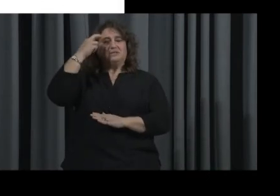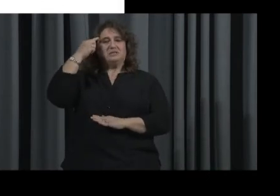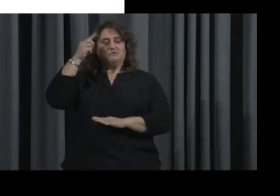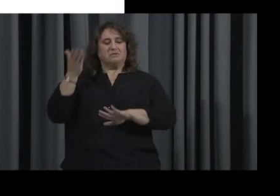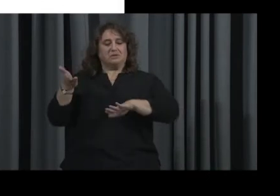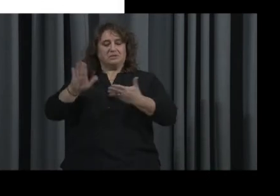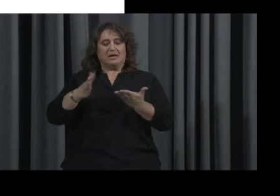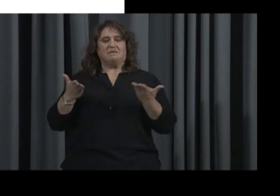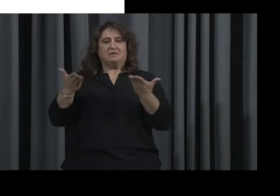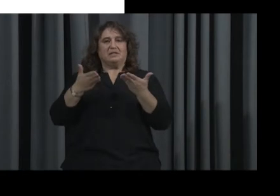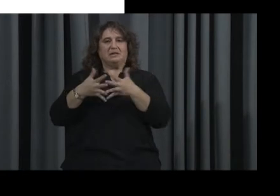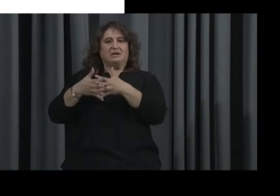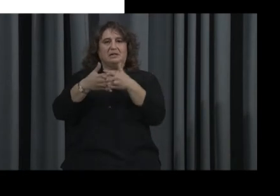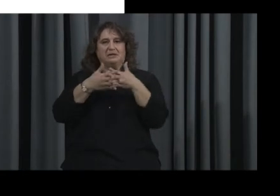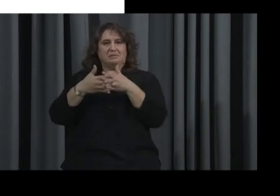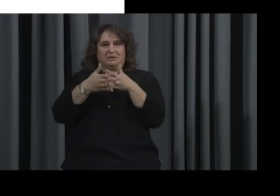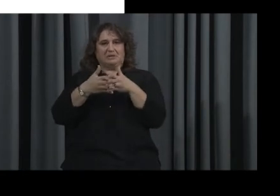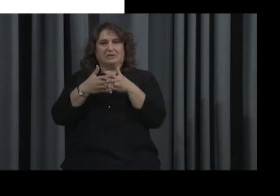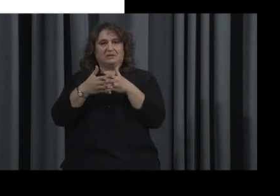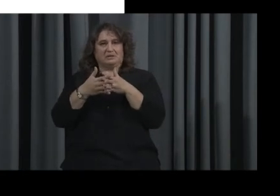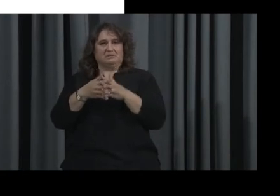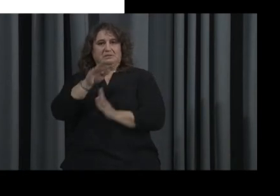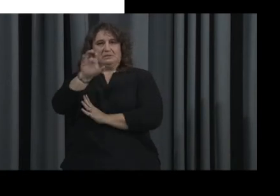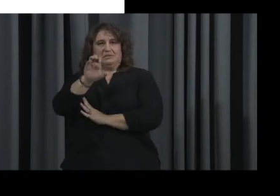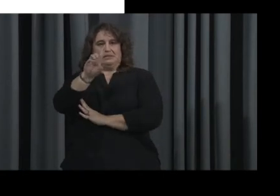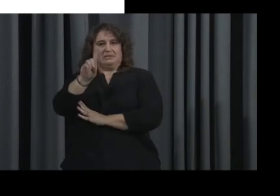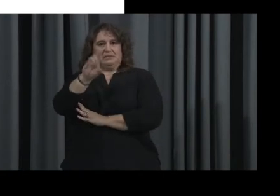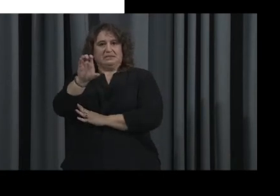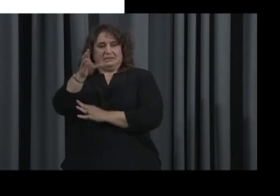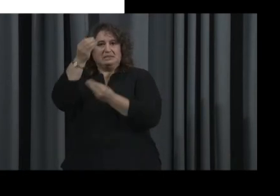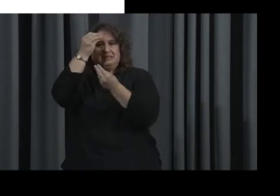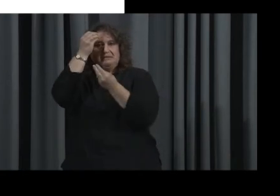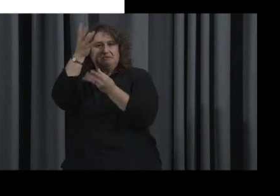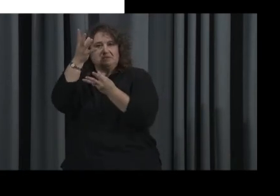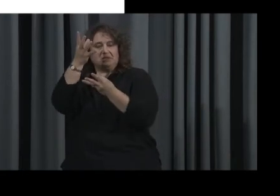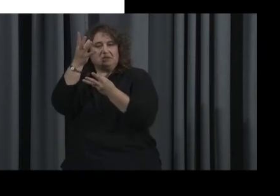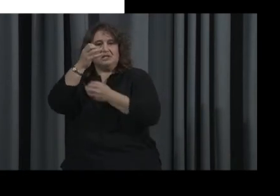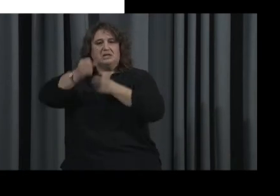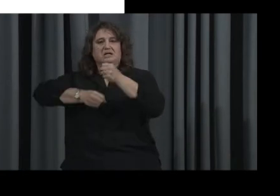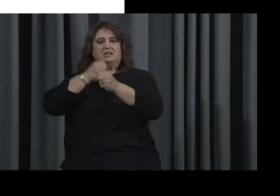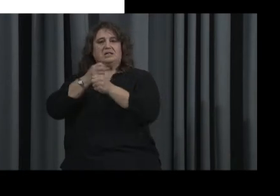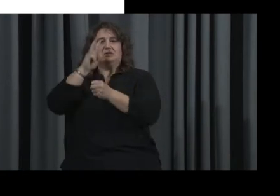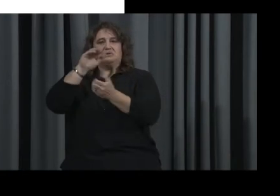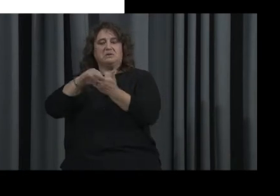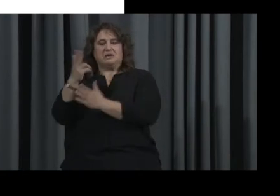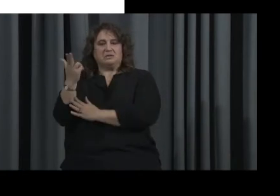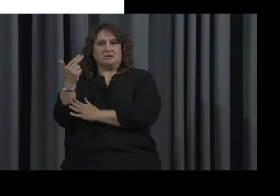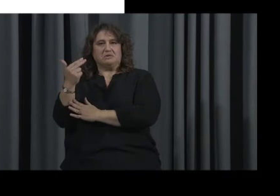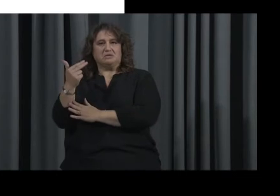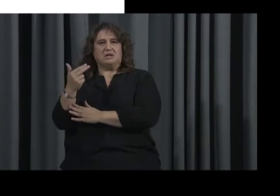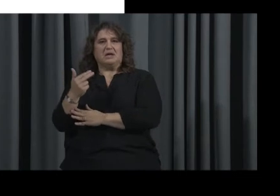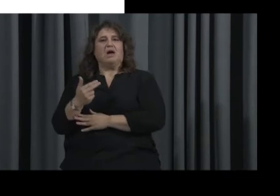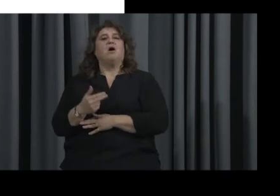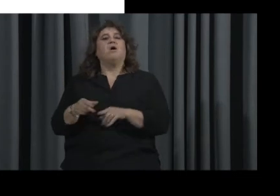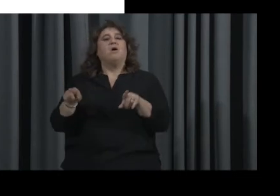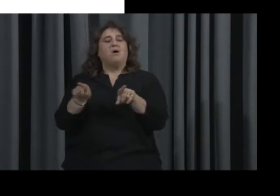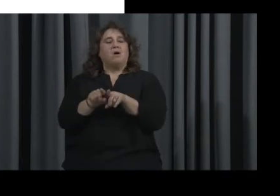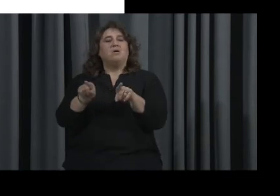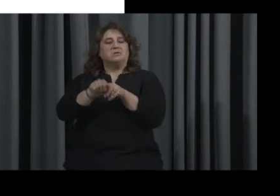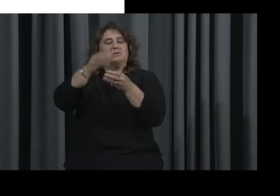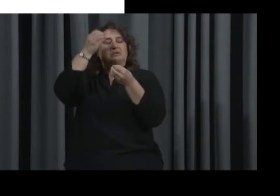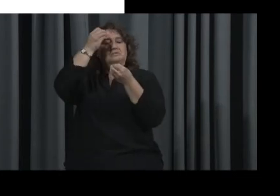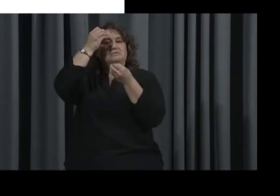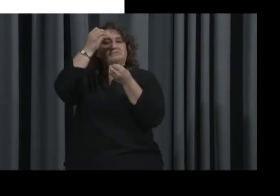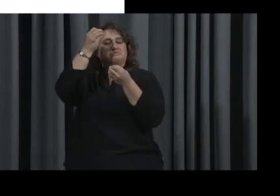the U.S. per the CDC data from 2013. I believe they also gave some information